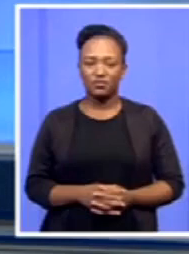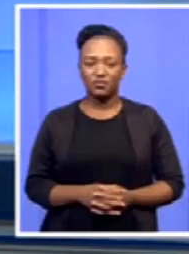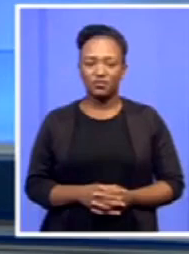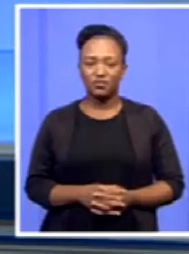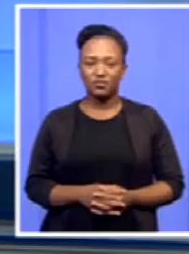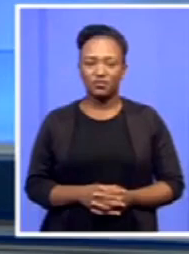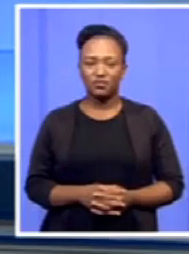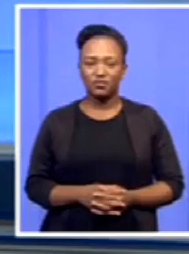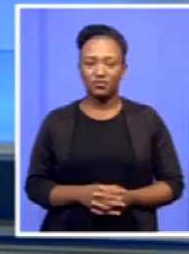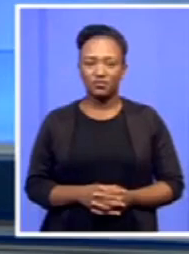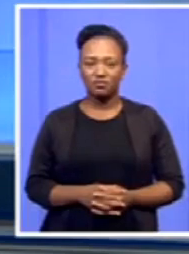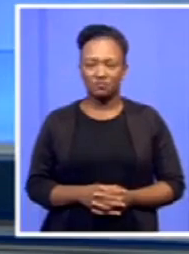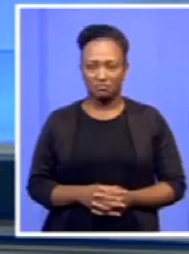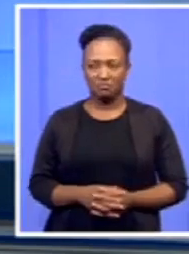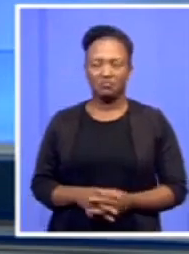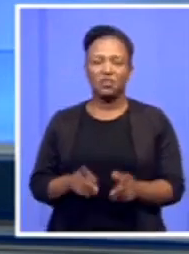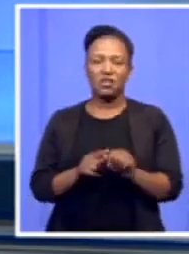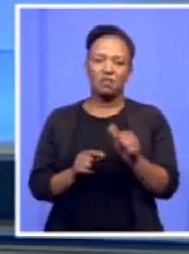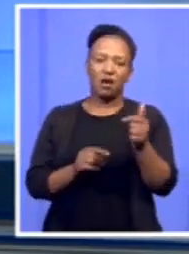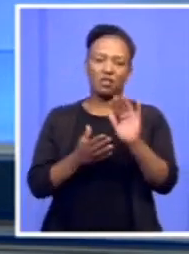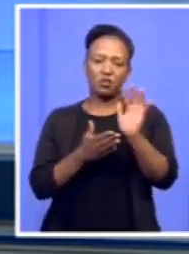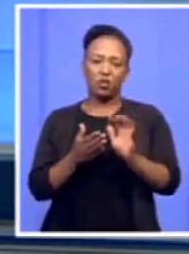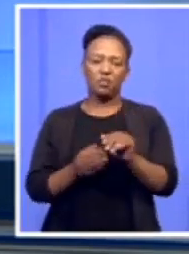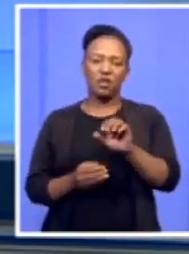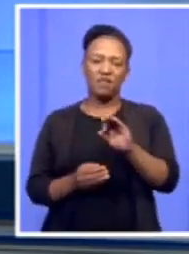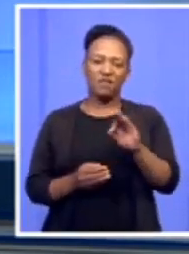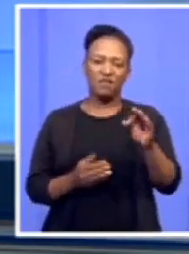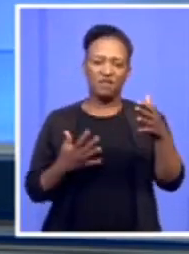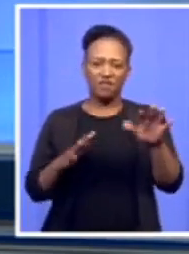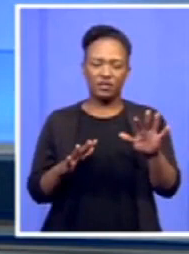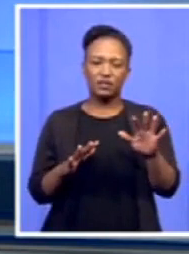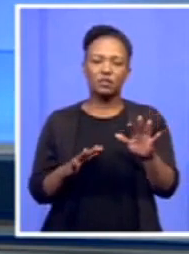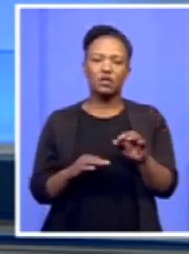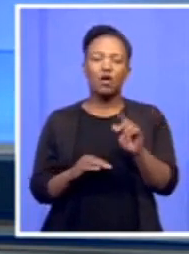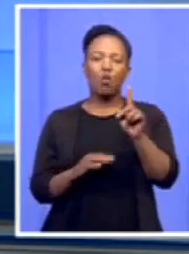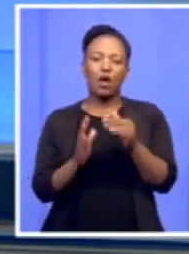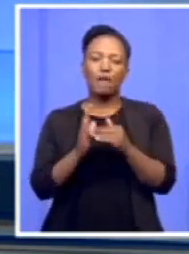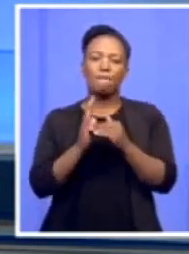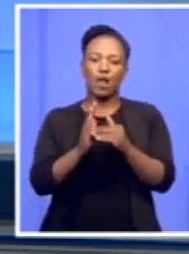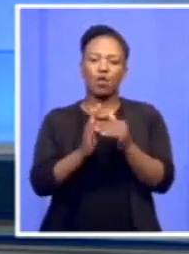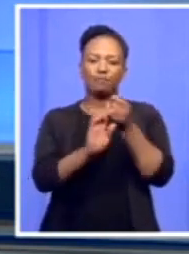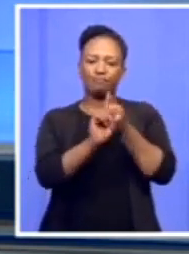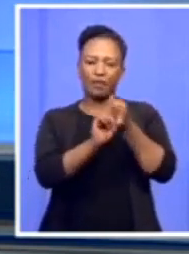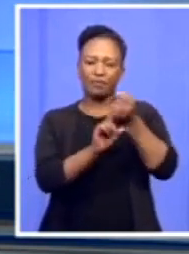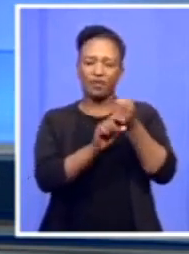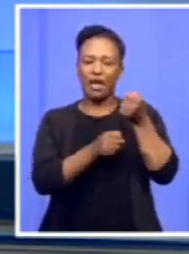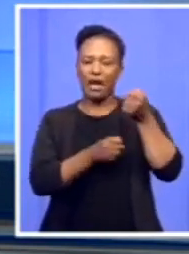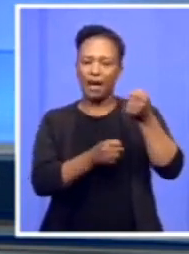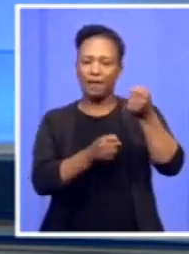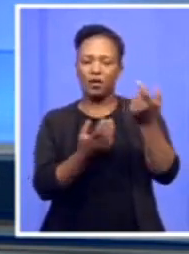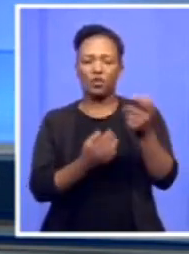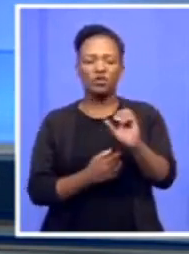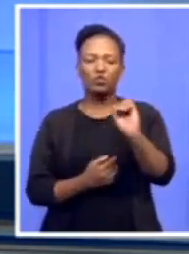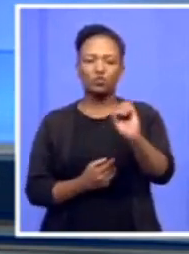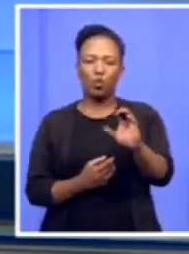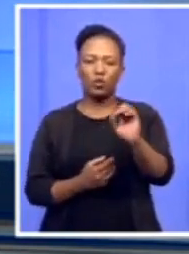Watch the EFF is launching its 1 million members campaign in Soweto at the Hector Peterson Memorial. This